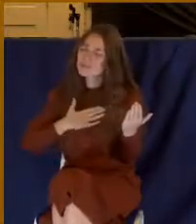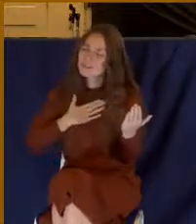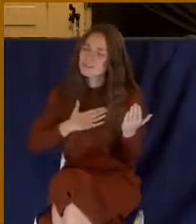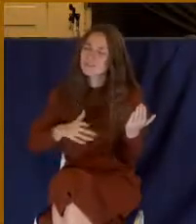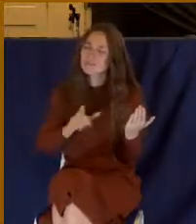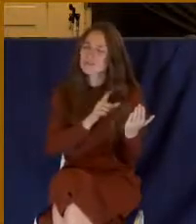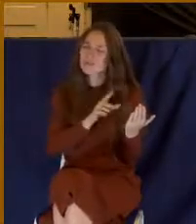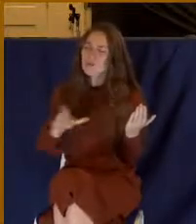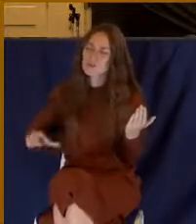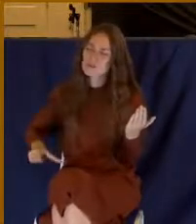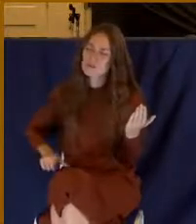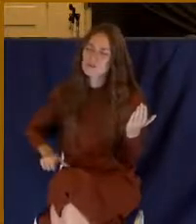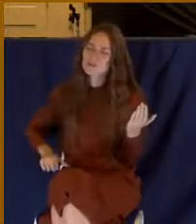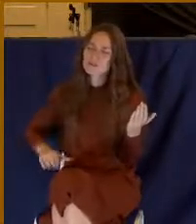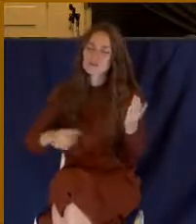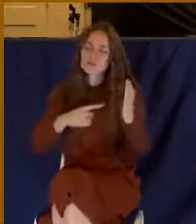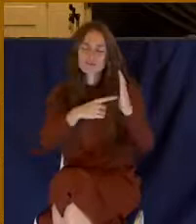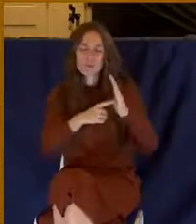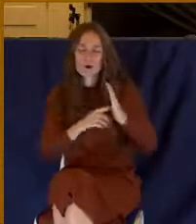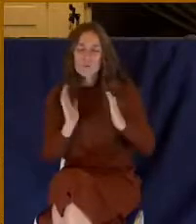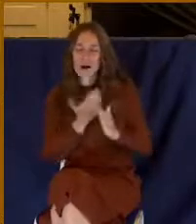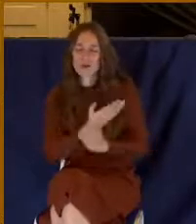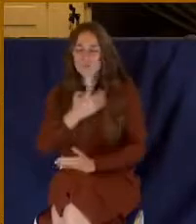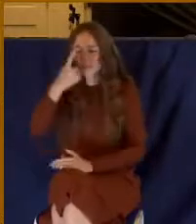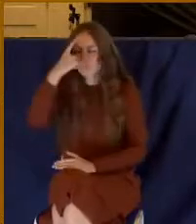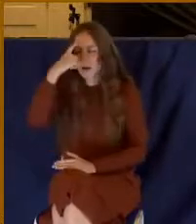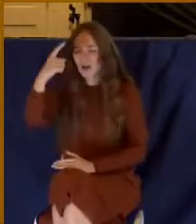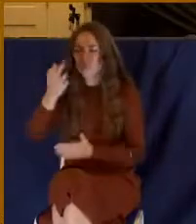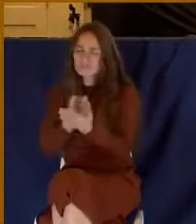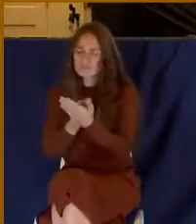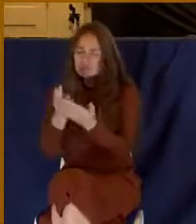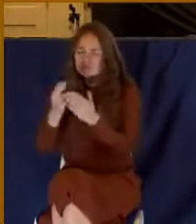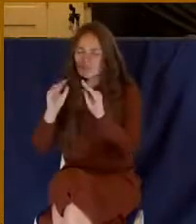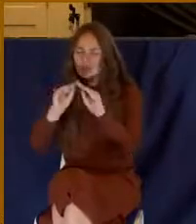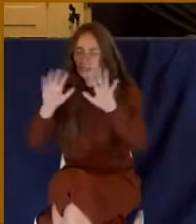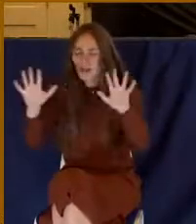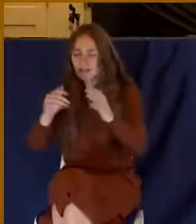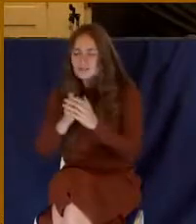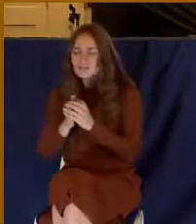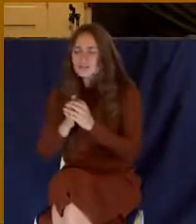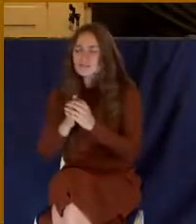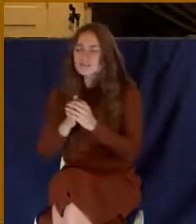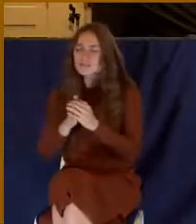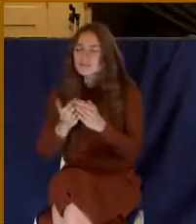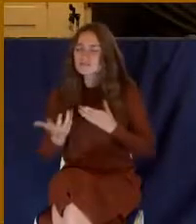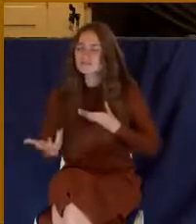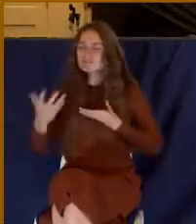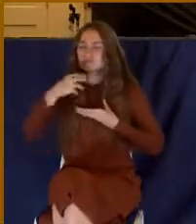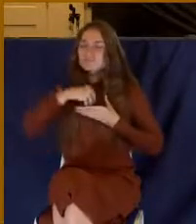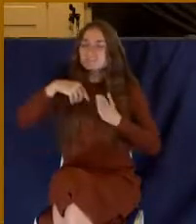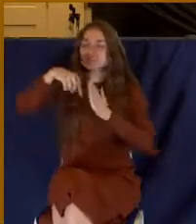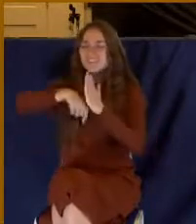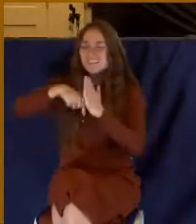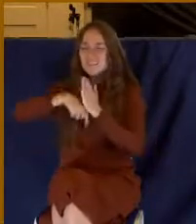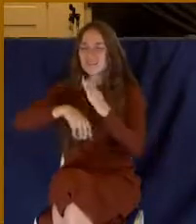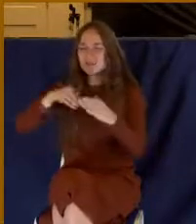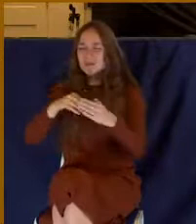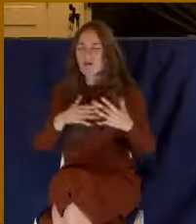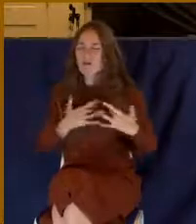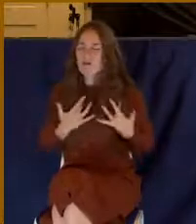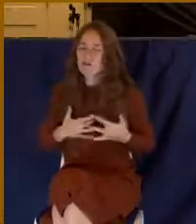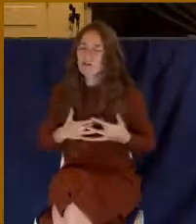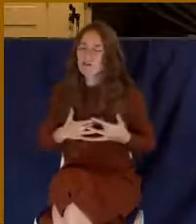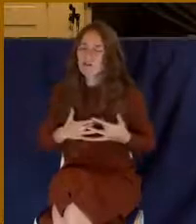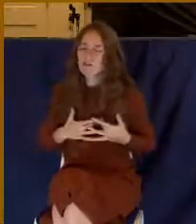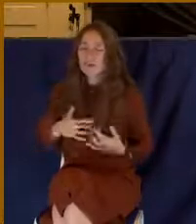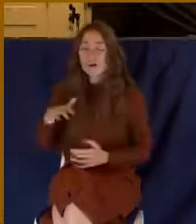just enlighten our minds with regard to this and place it deeply in our hearts because all around